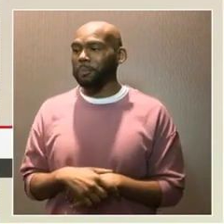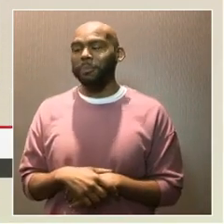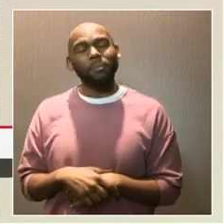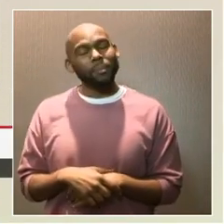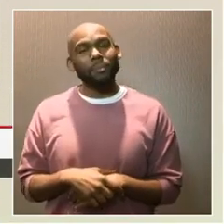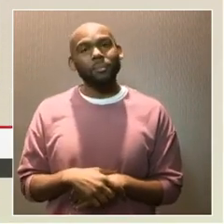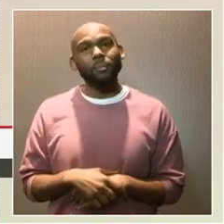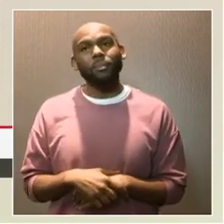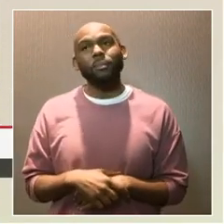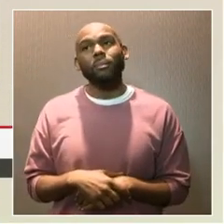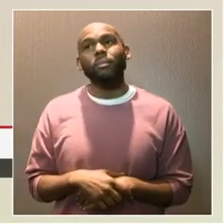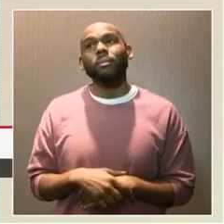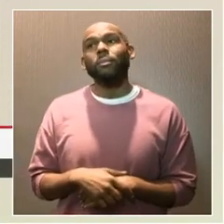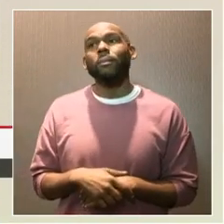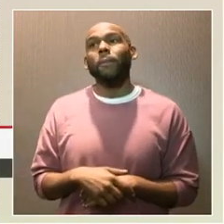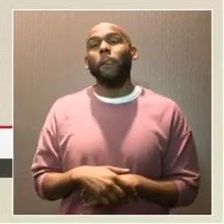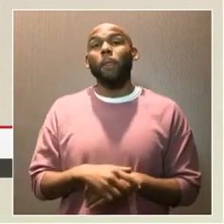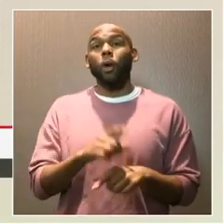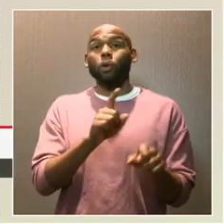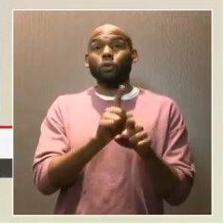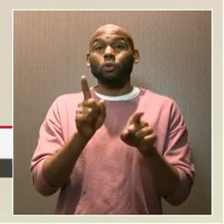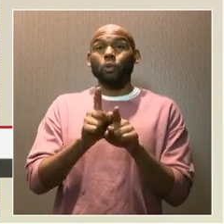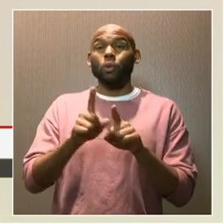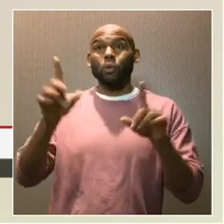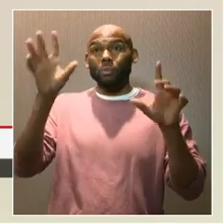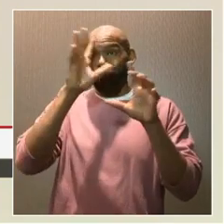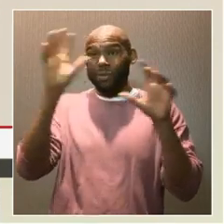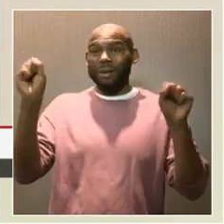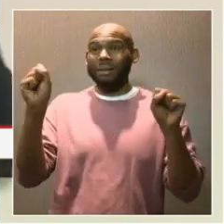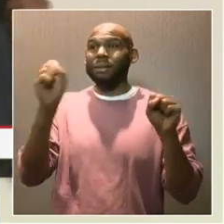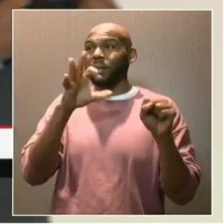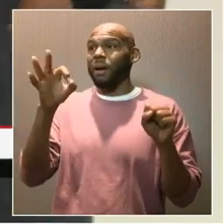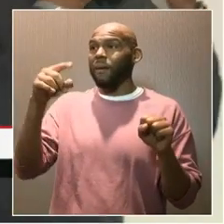I want to introduce Thomas Penny, the president of Dyno Hospitality.